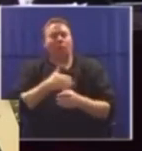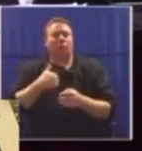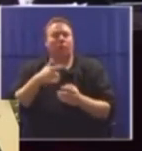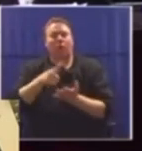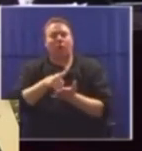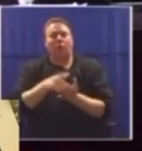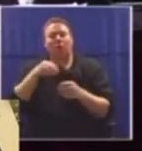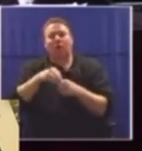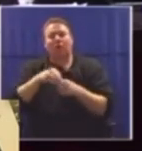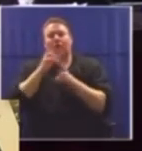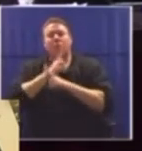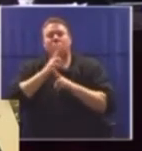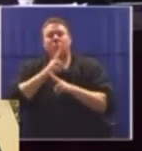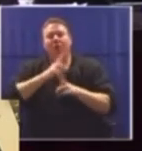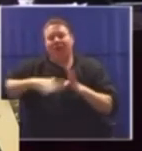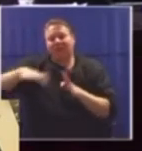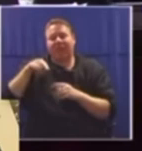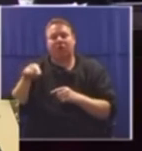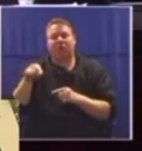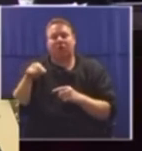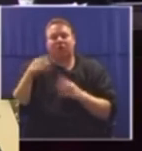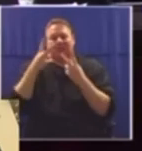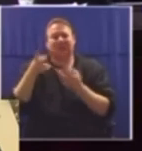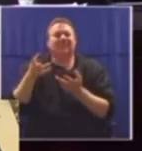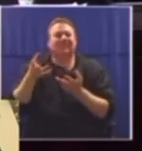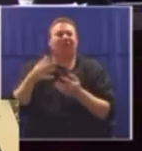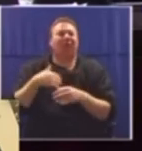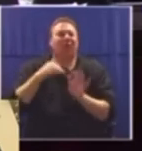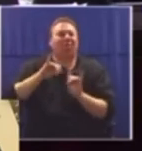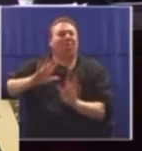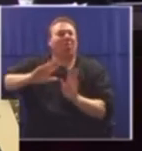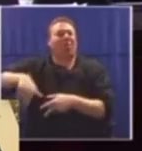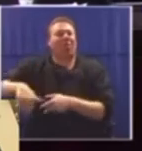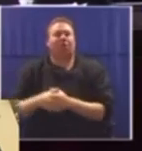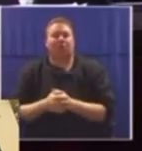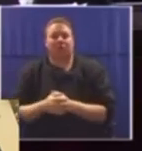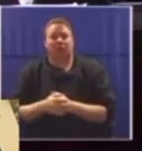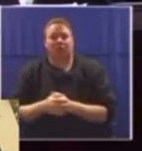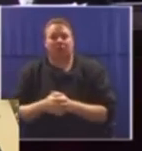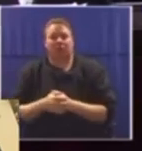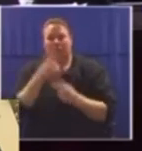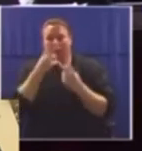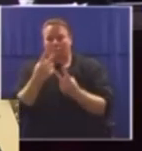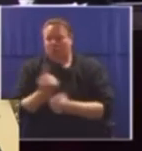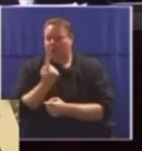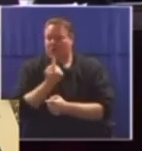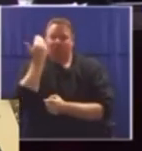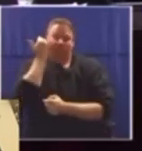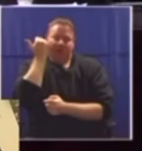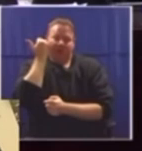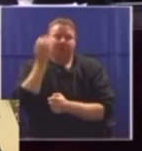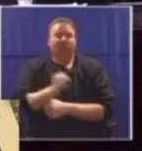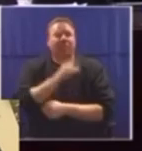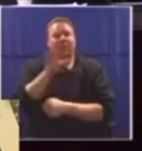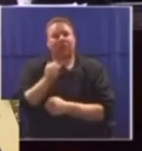into the private sector and the private sector views them as such. So we should actually look at ourselves as government in South Africa and